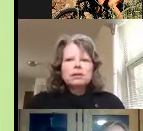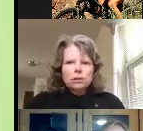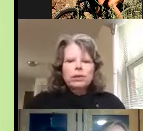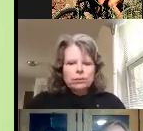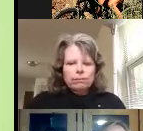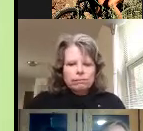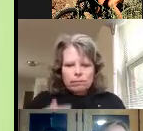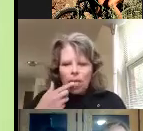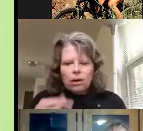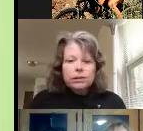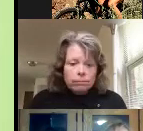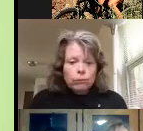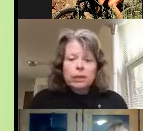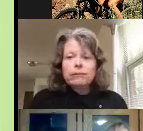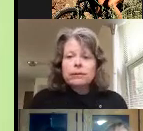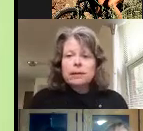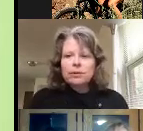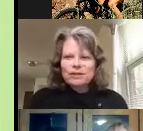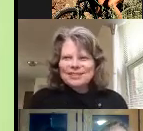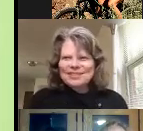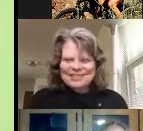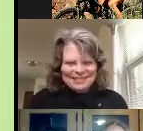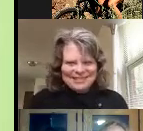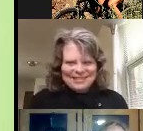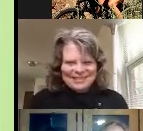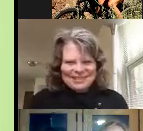so here are some real life examples